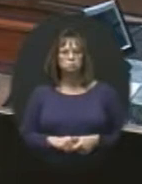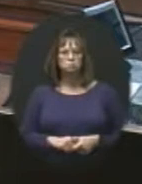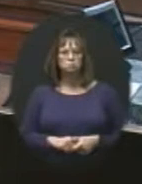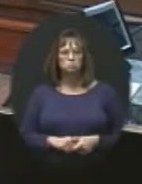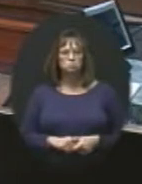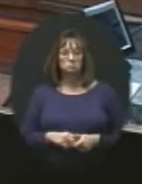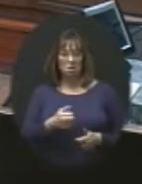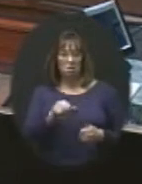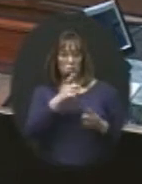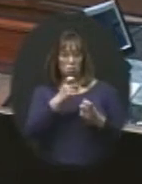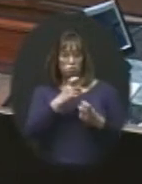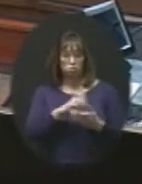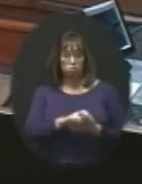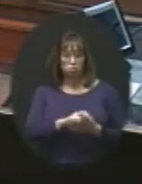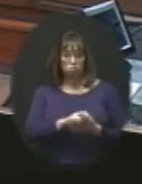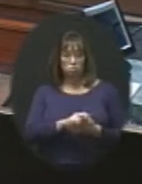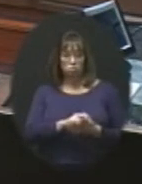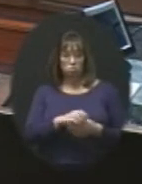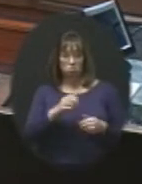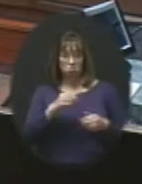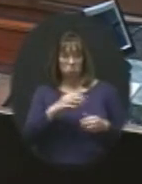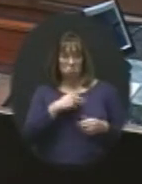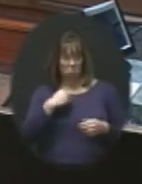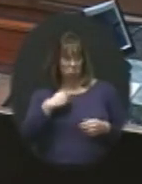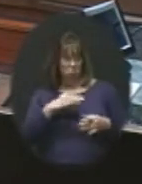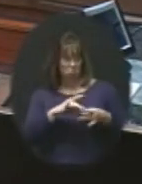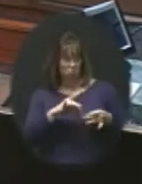Questions? Board members? Comments?